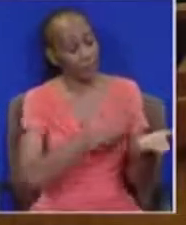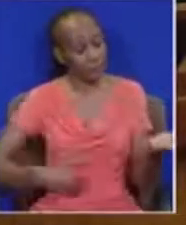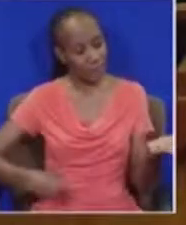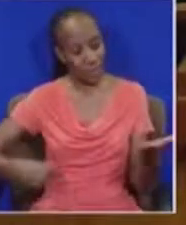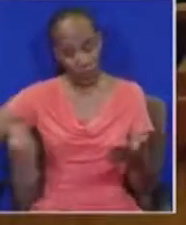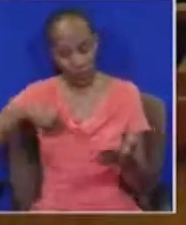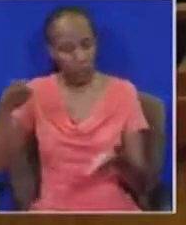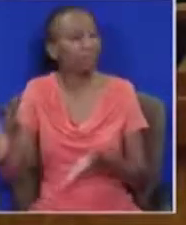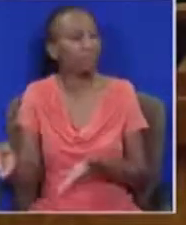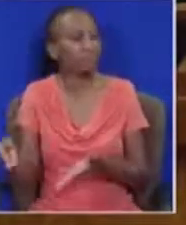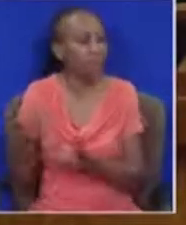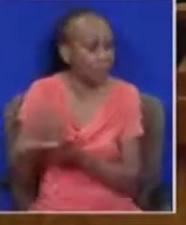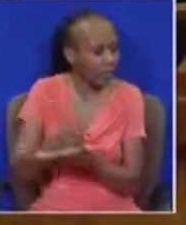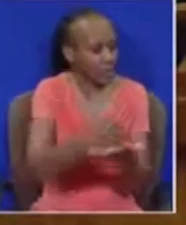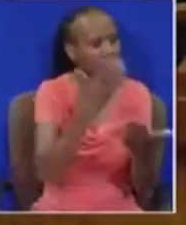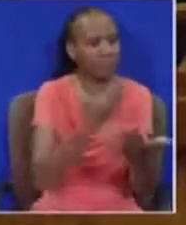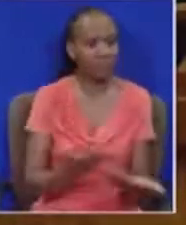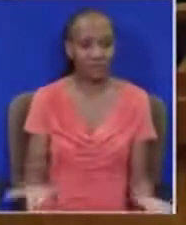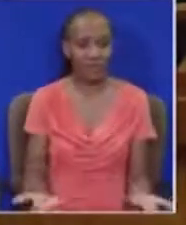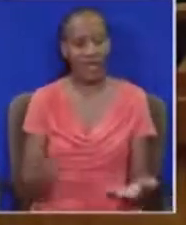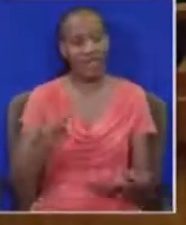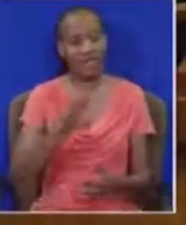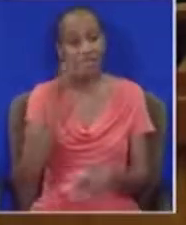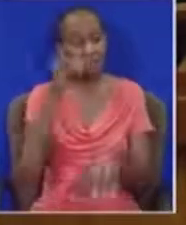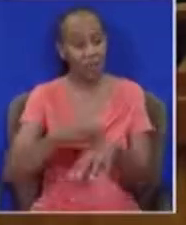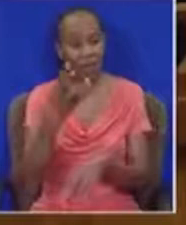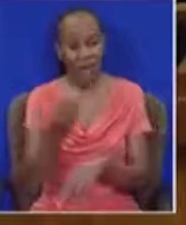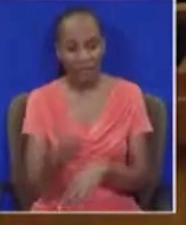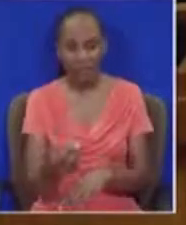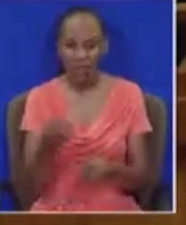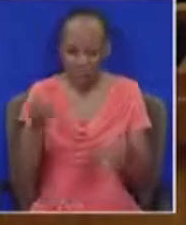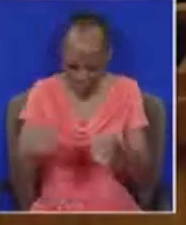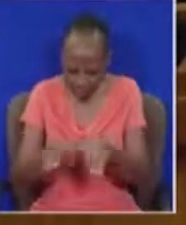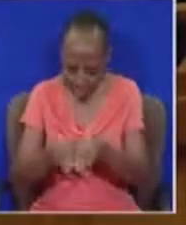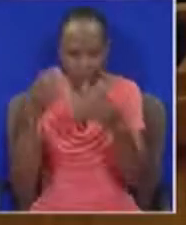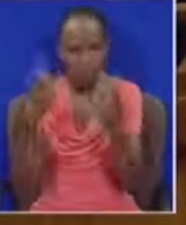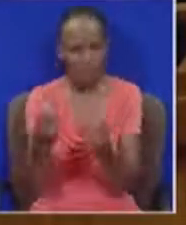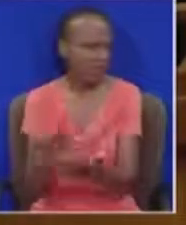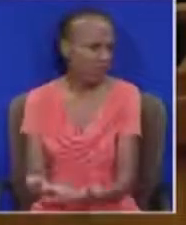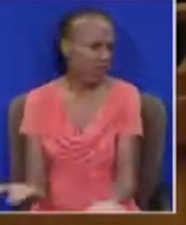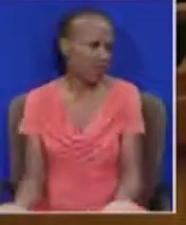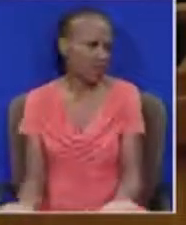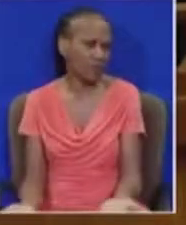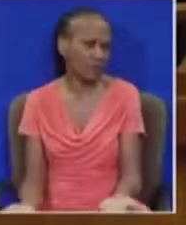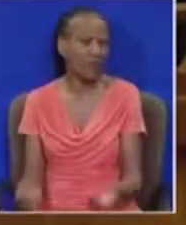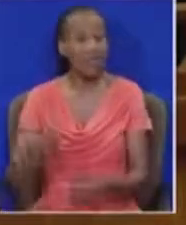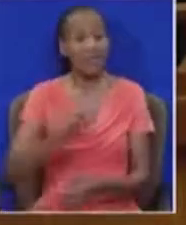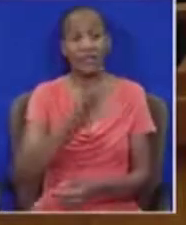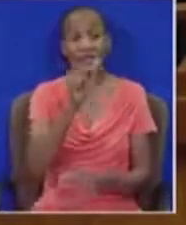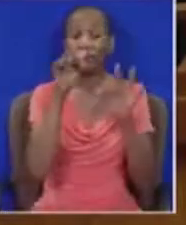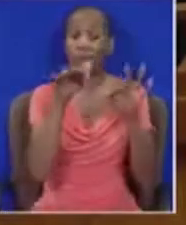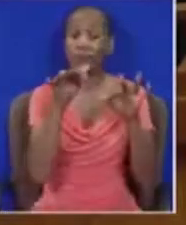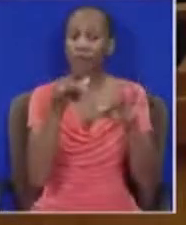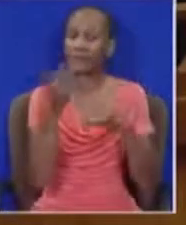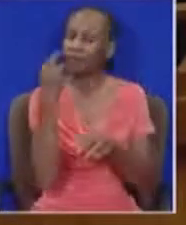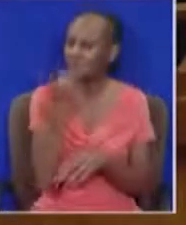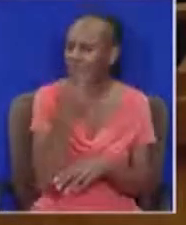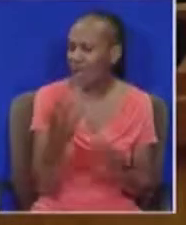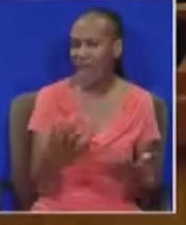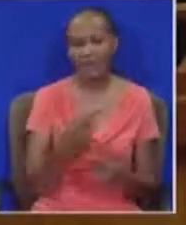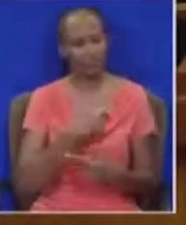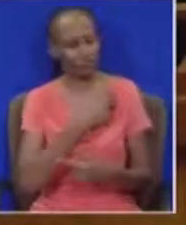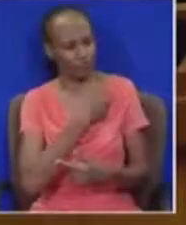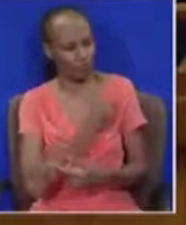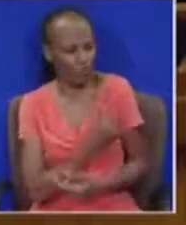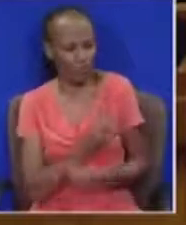absolutely nothing wrong with South Africa that cannot be fixed with what is right in South Africa. South Africans are kind. We are brave.